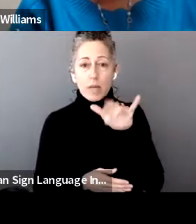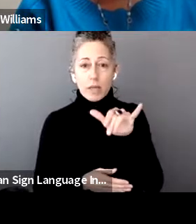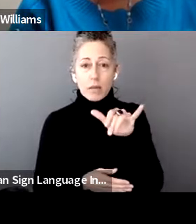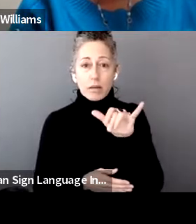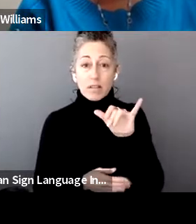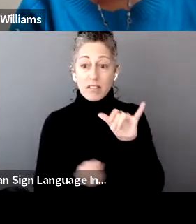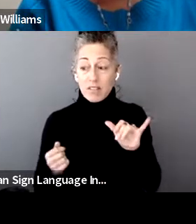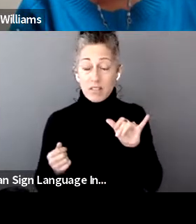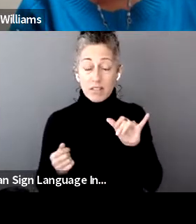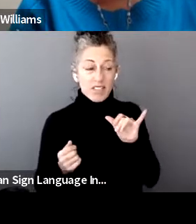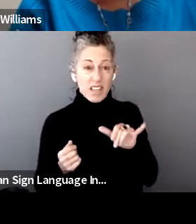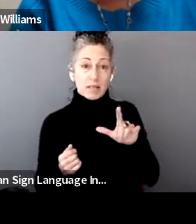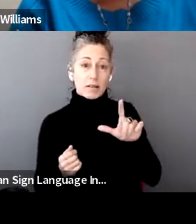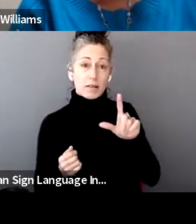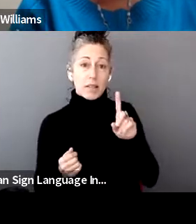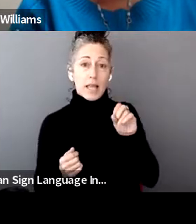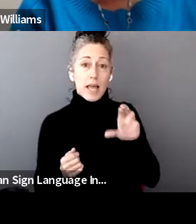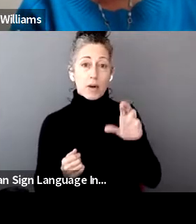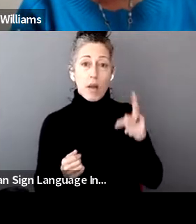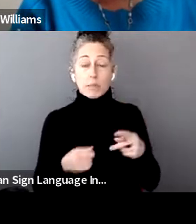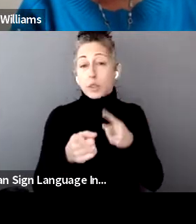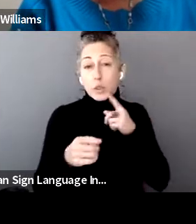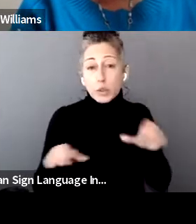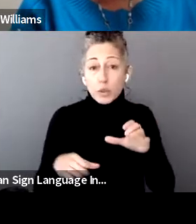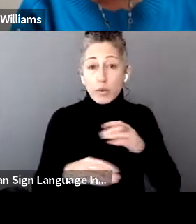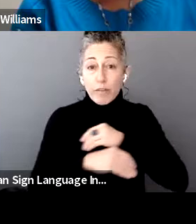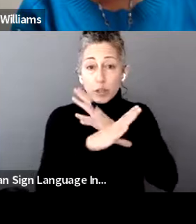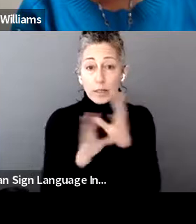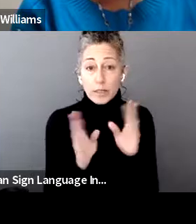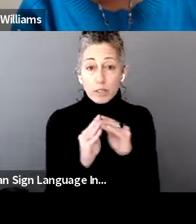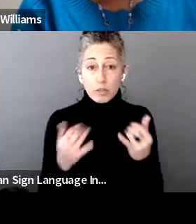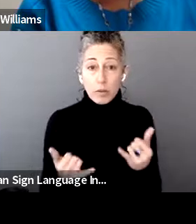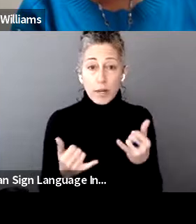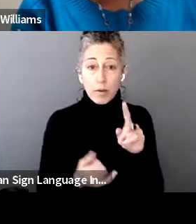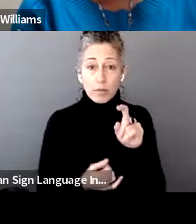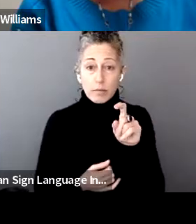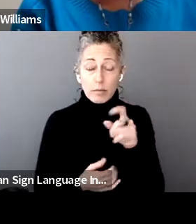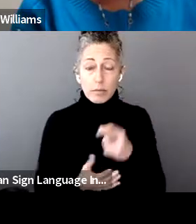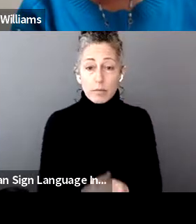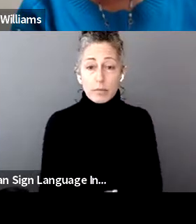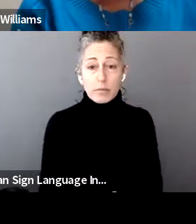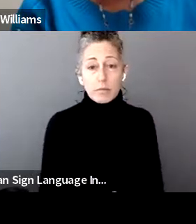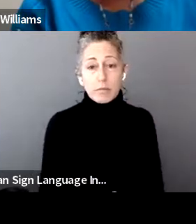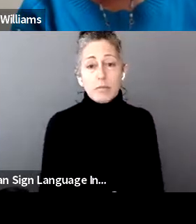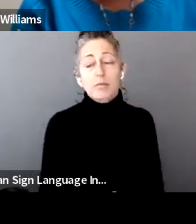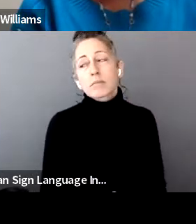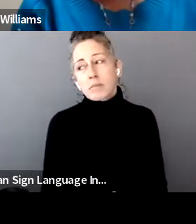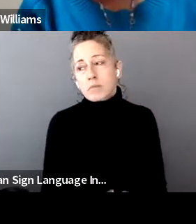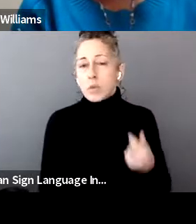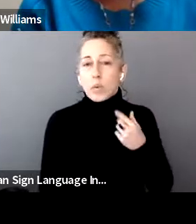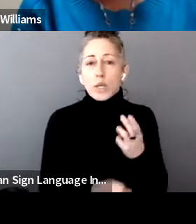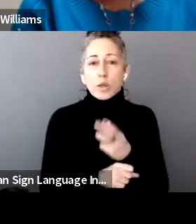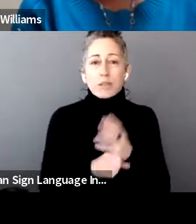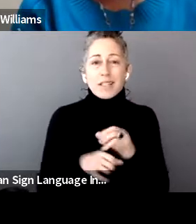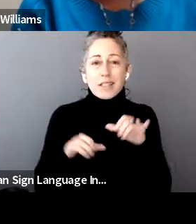up by the letter. Yes. And do you all do virtual sessions right now? That was one of the questions too, for ladder up. So we're using the same